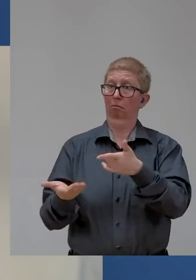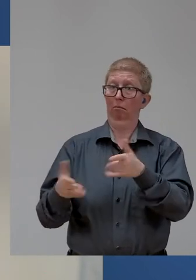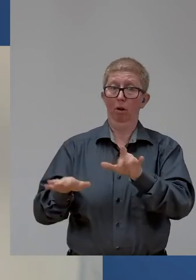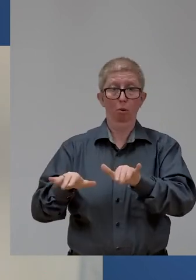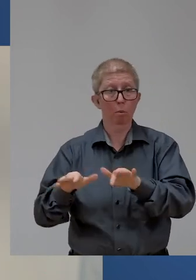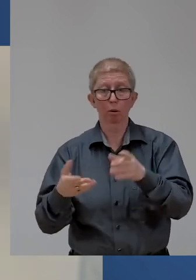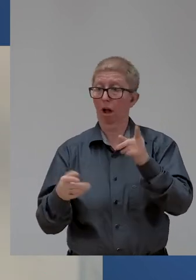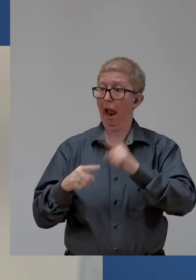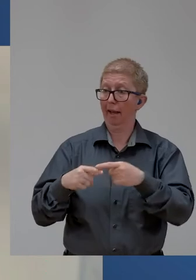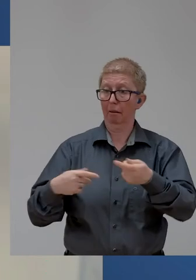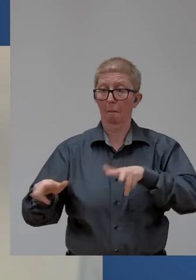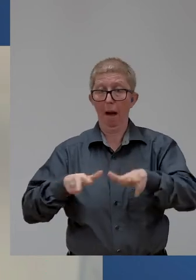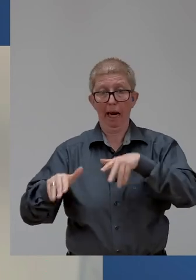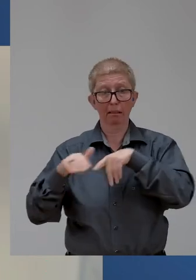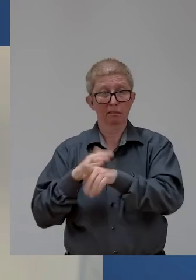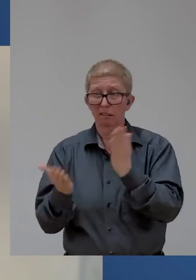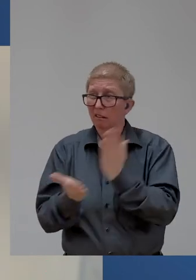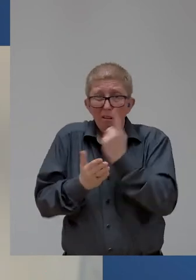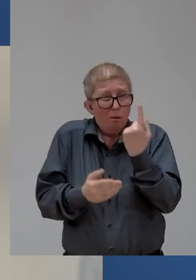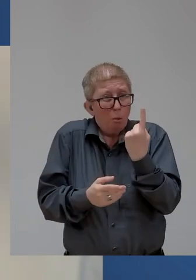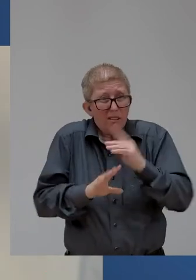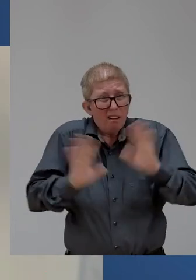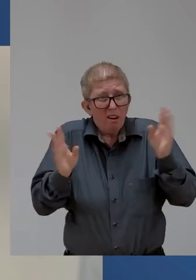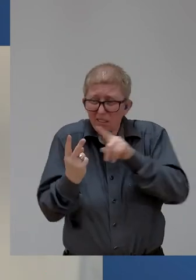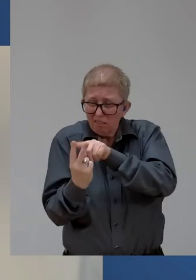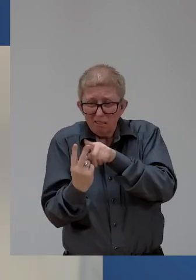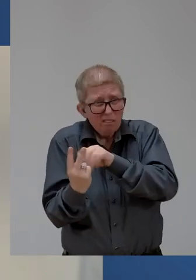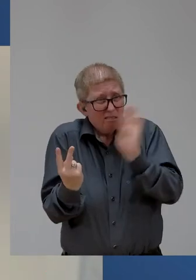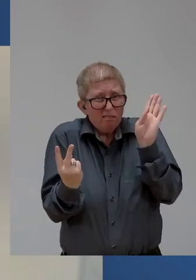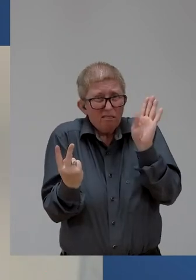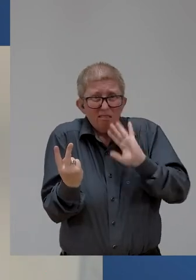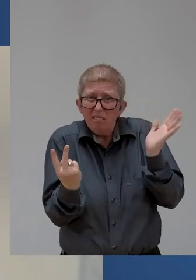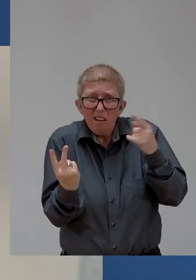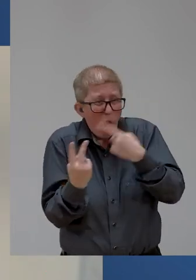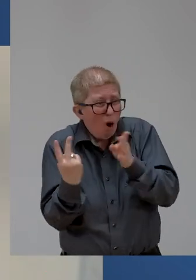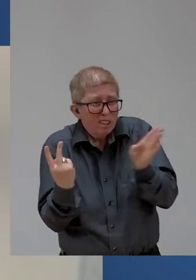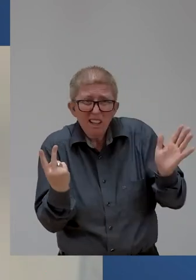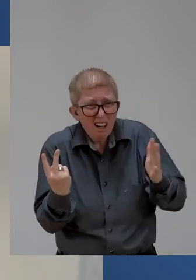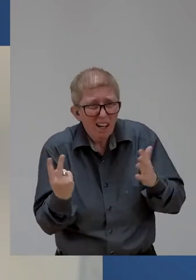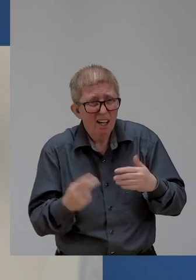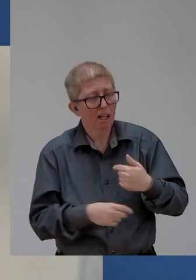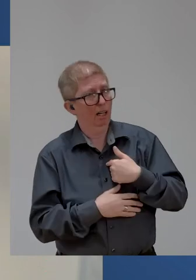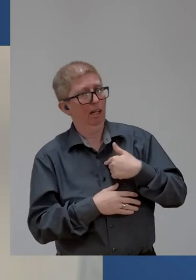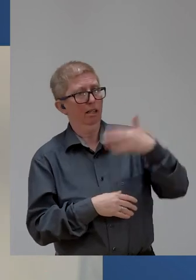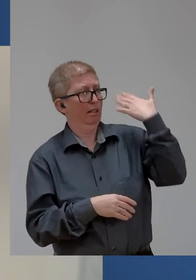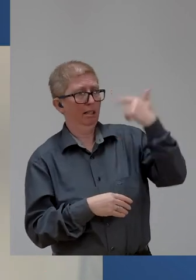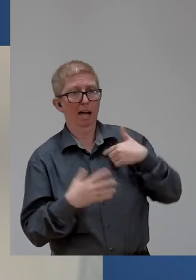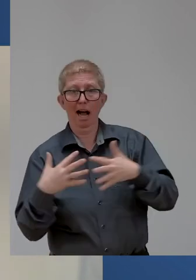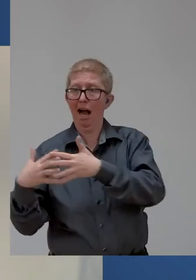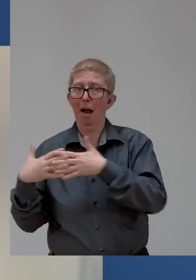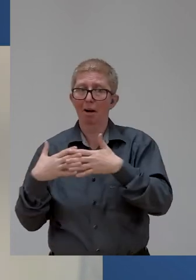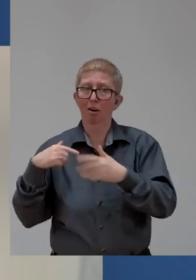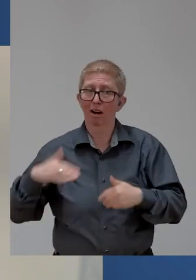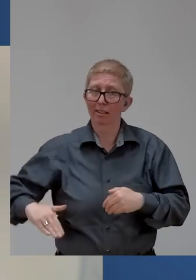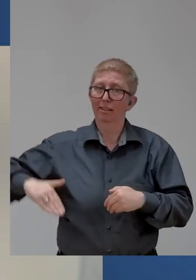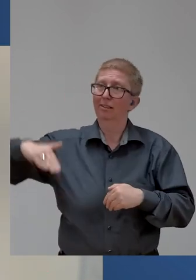in life due to physical barriers was appalling to me at the time, having had the opportunity to grow up in the US and study and pursue